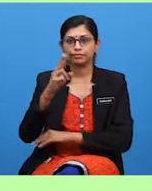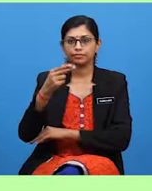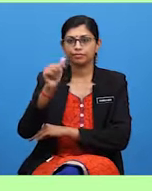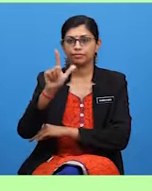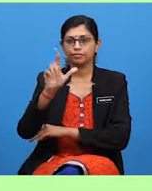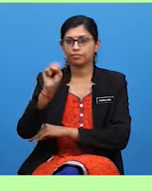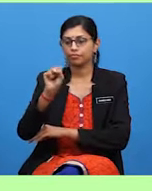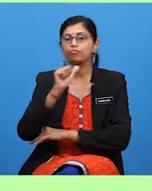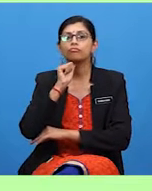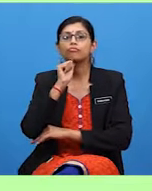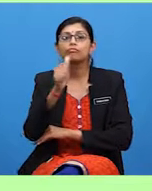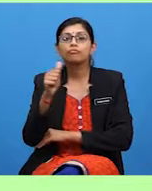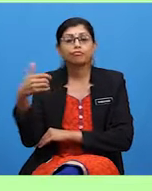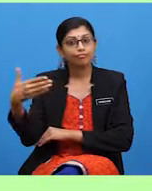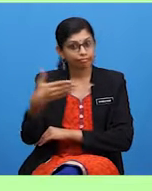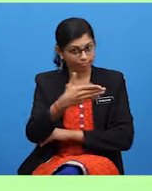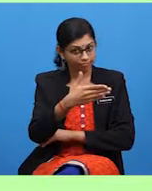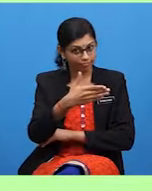they are marine mammals.